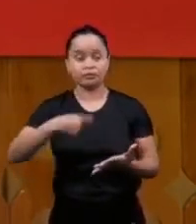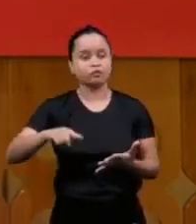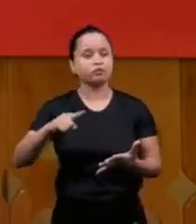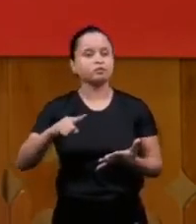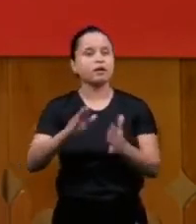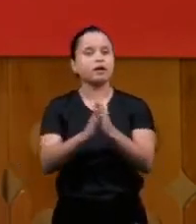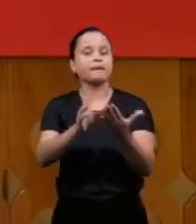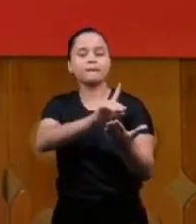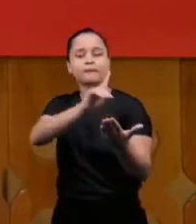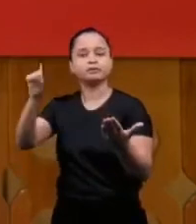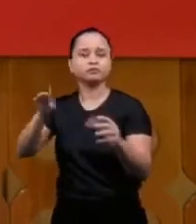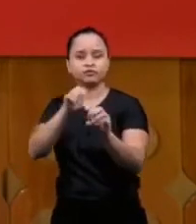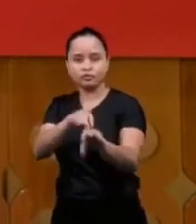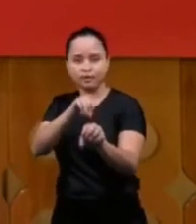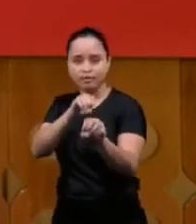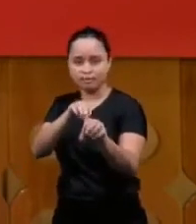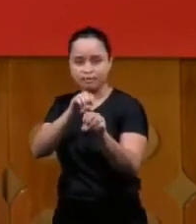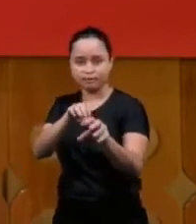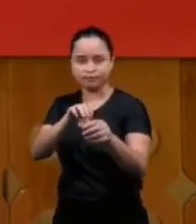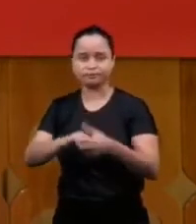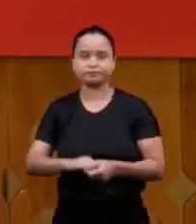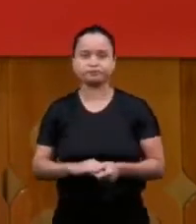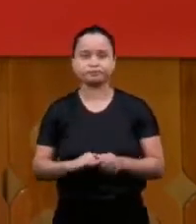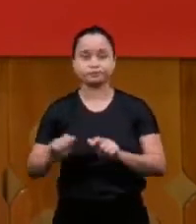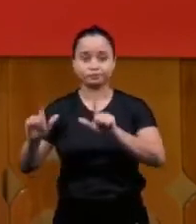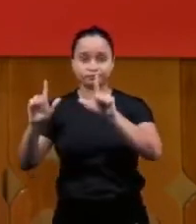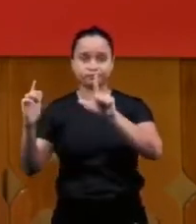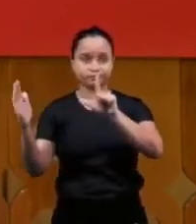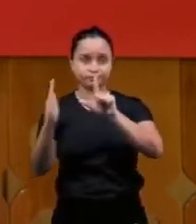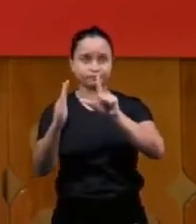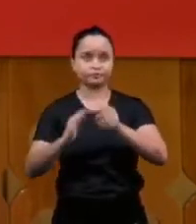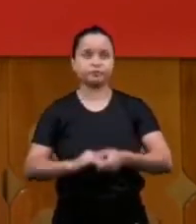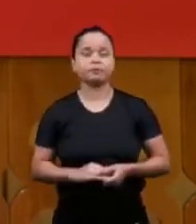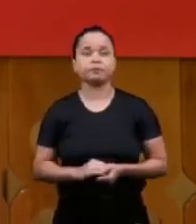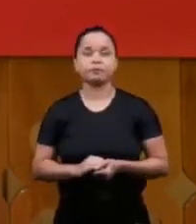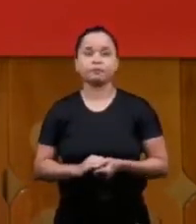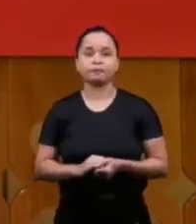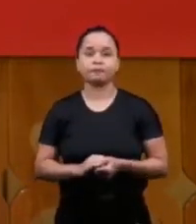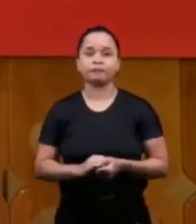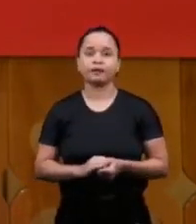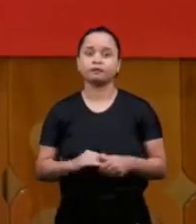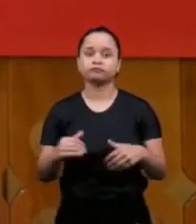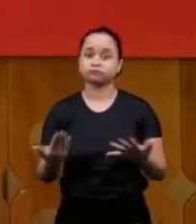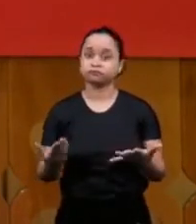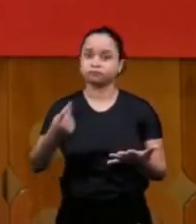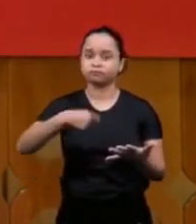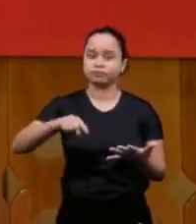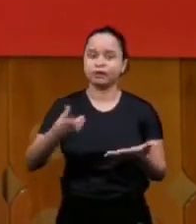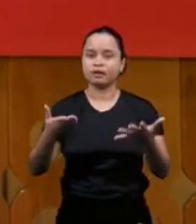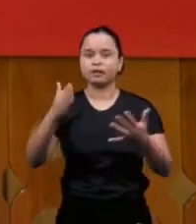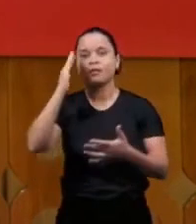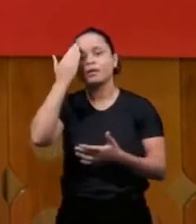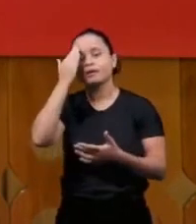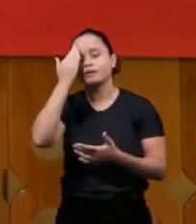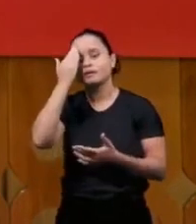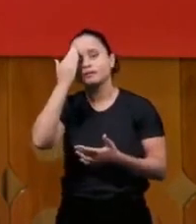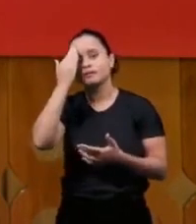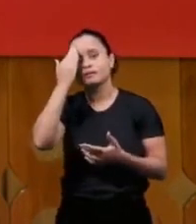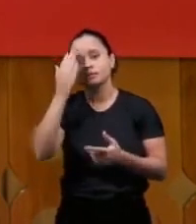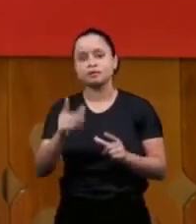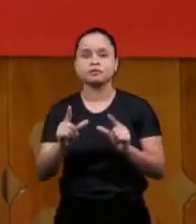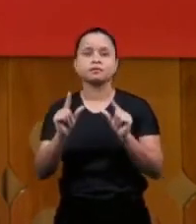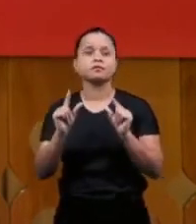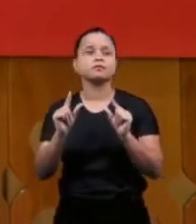is what God's work teaches us so let's talk here about